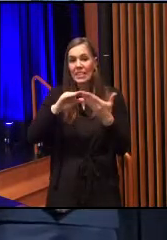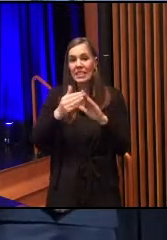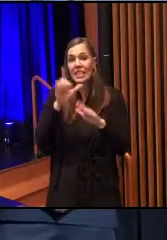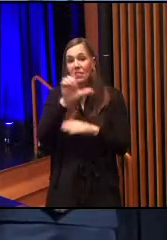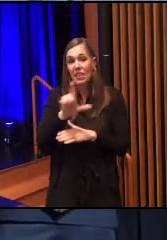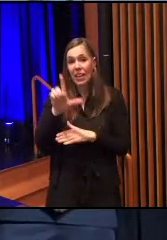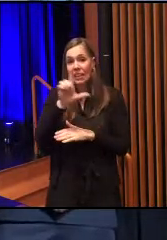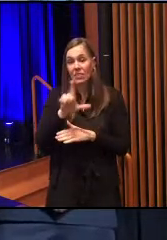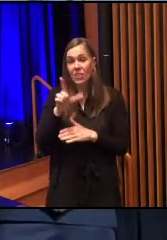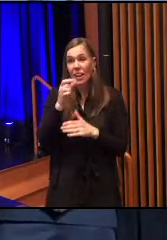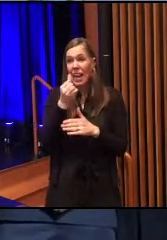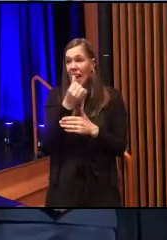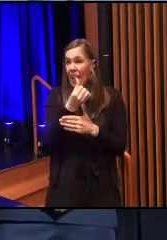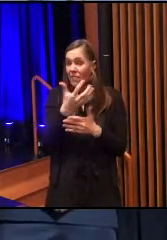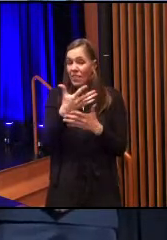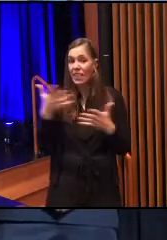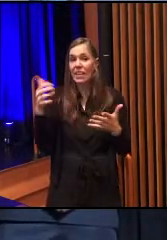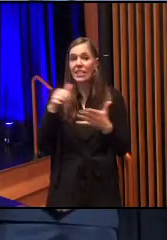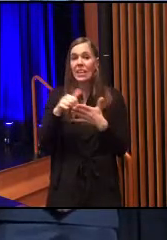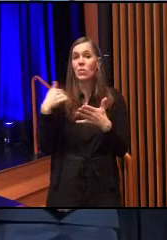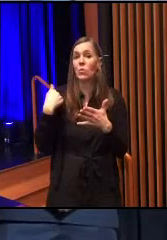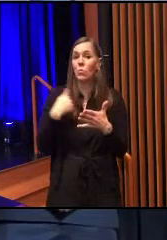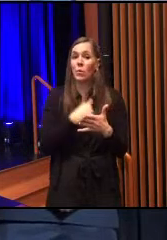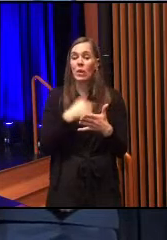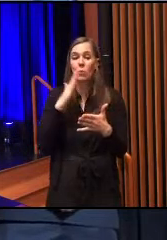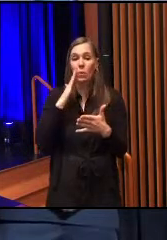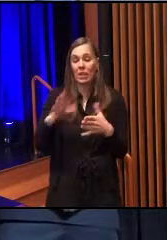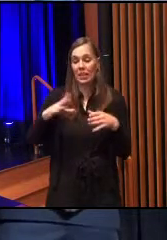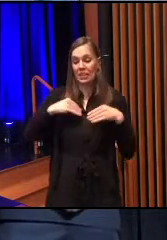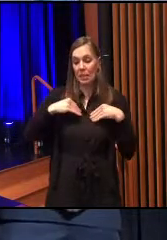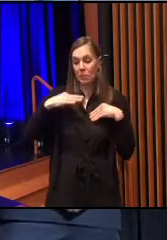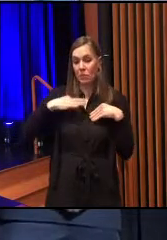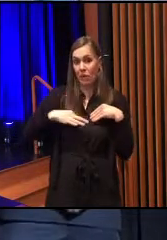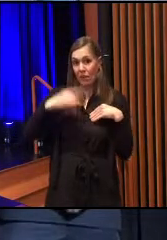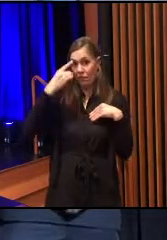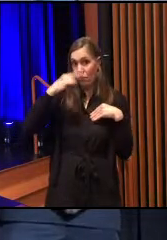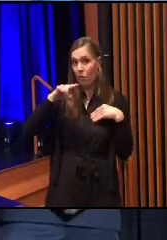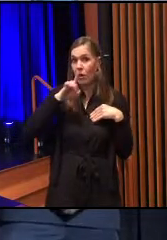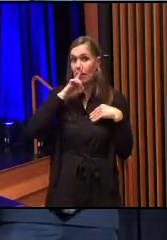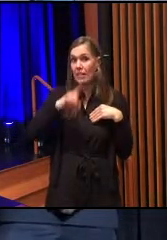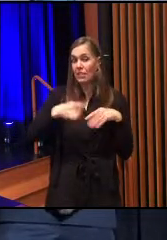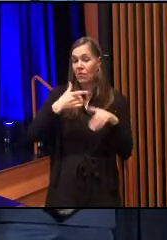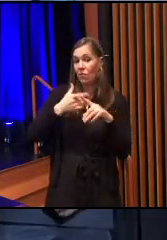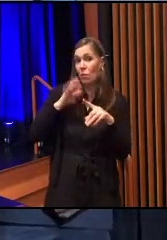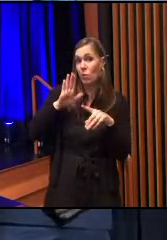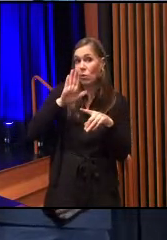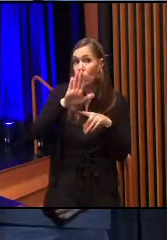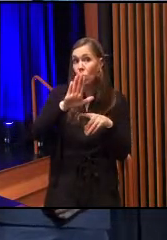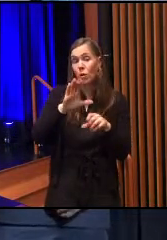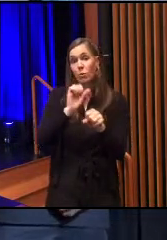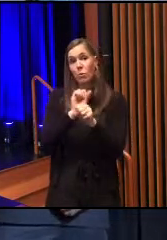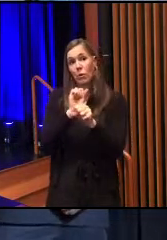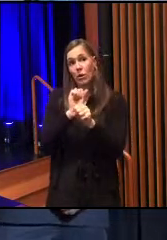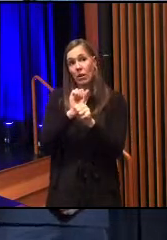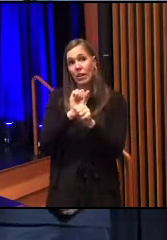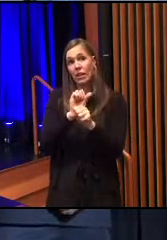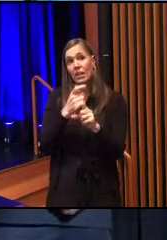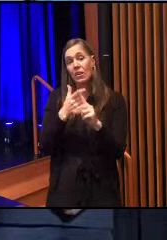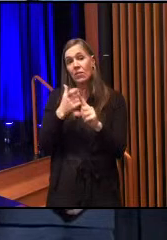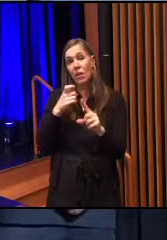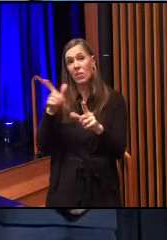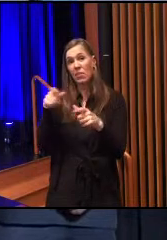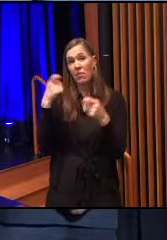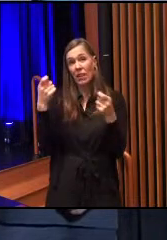that we will stand up here and take credit for is built on your shoulders and on the